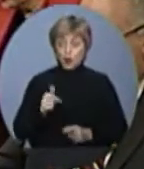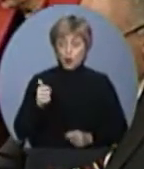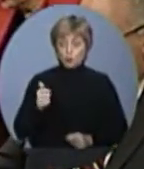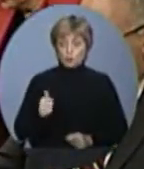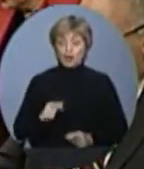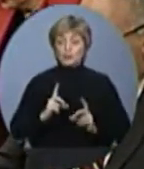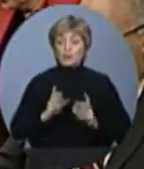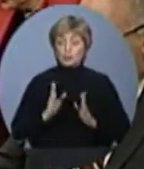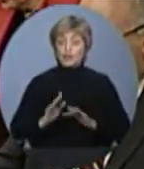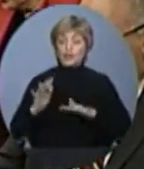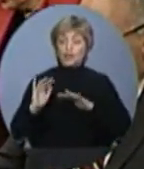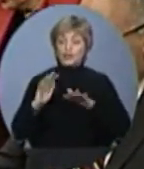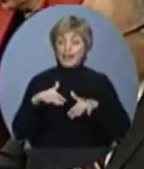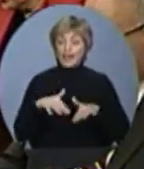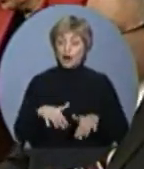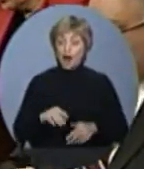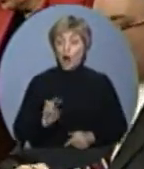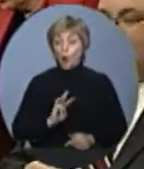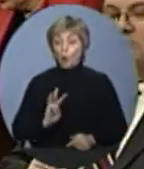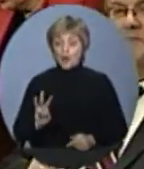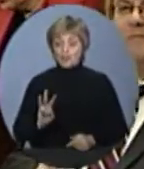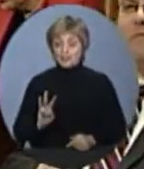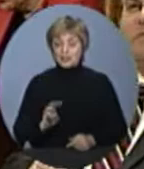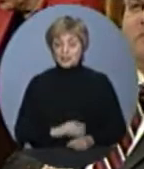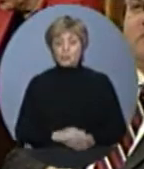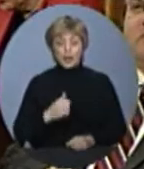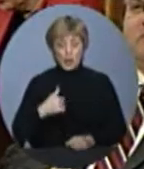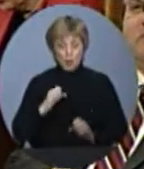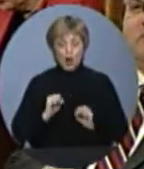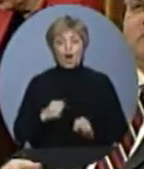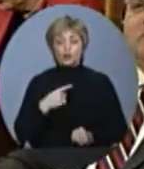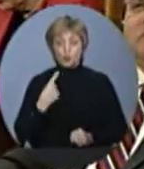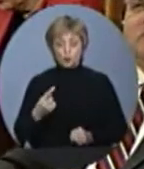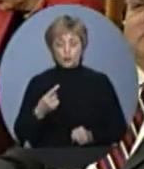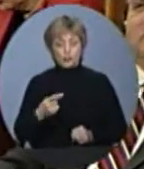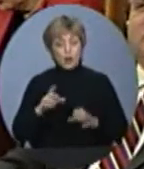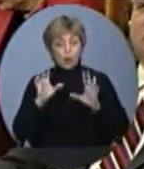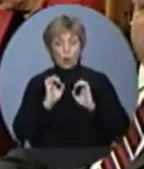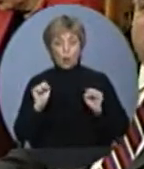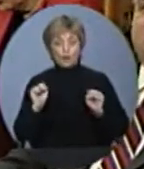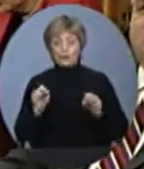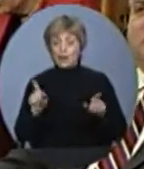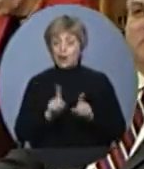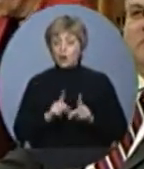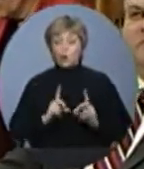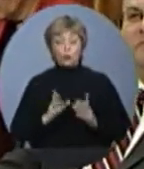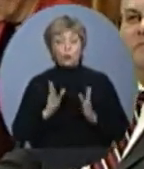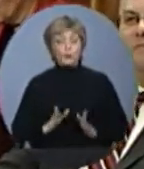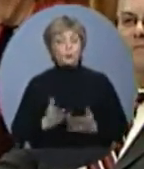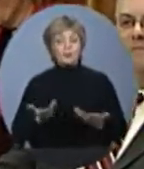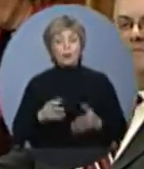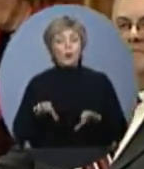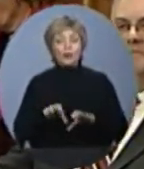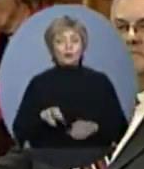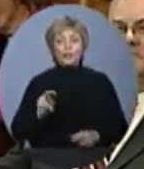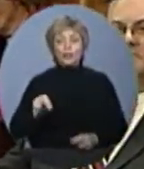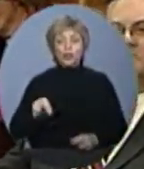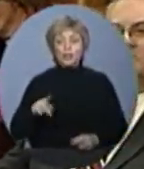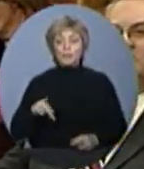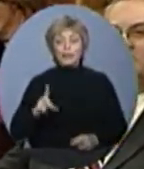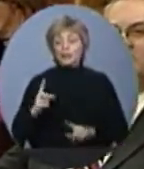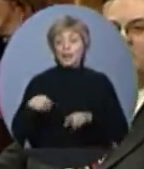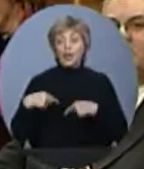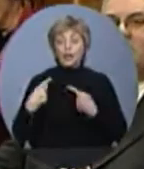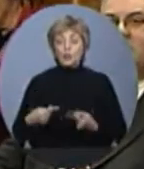Glanbrook. And I can tell the Honourable Speaker and the Honourable Member exactly what the NDP have been doing. Mr. Speaker, they've been doing